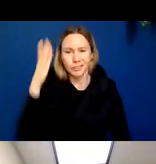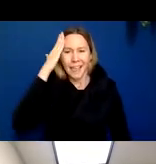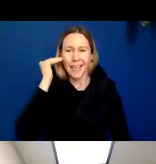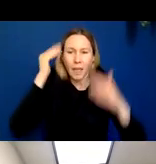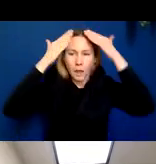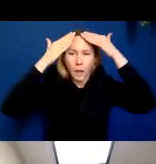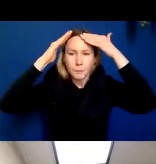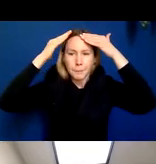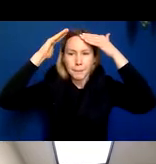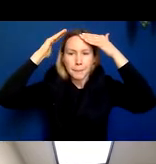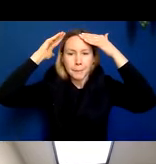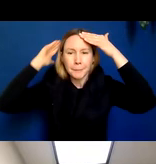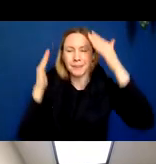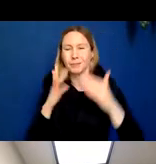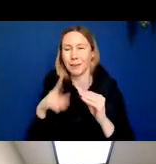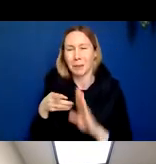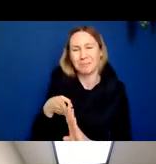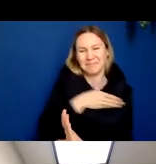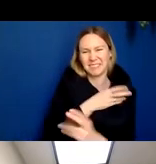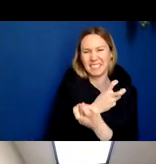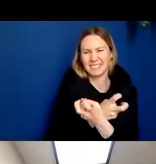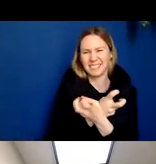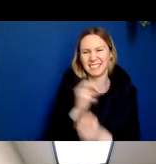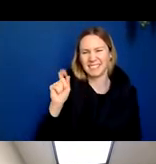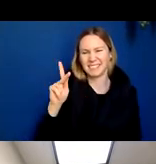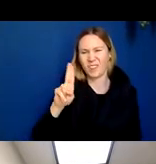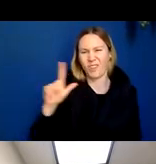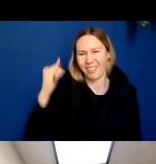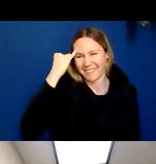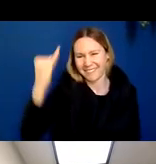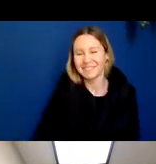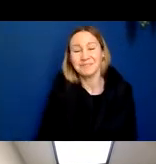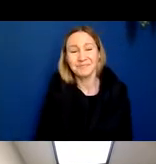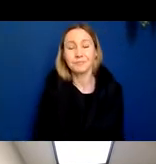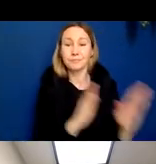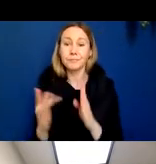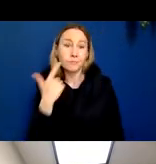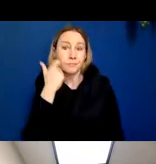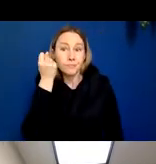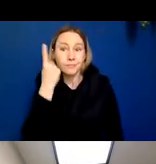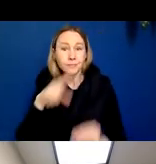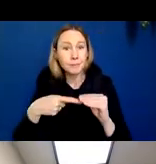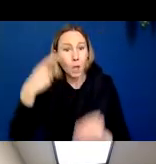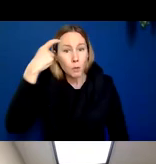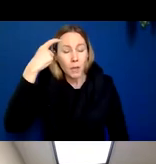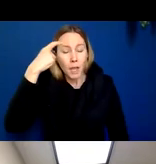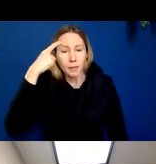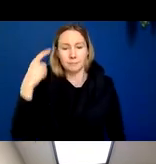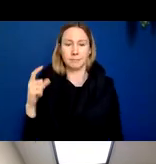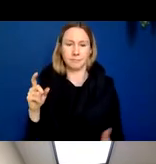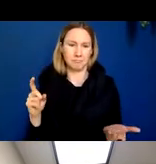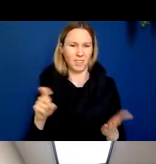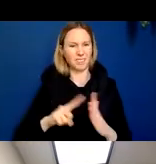alluding to Francis Gall's ideas. So moving on to more recent understandings of the brain, we can stop a little bit and